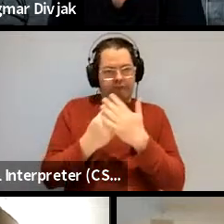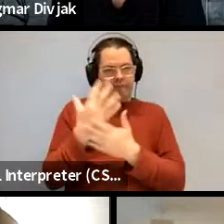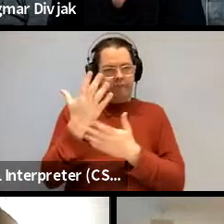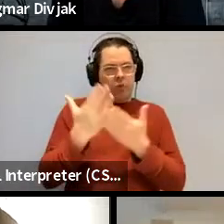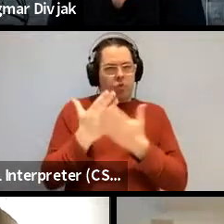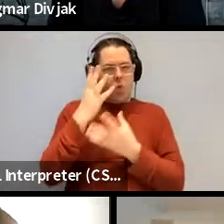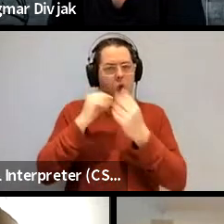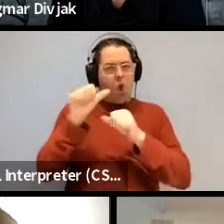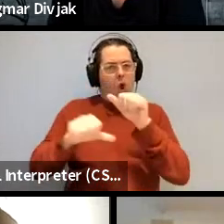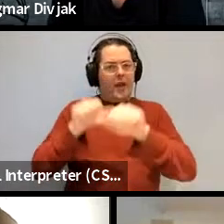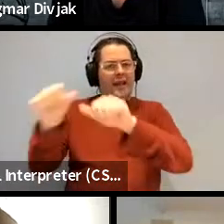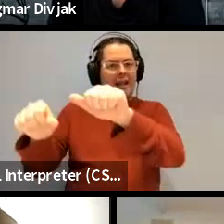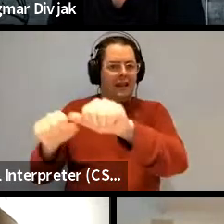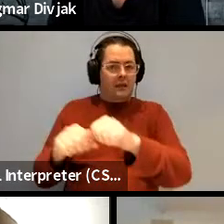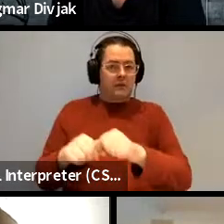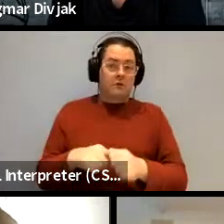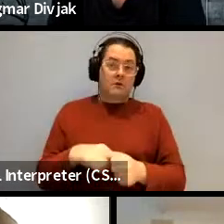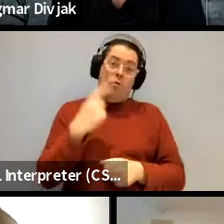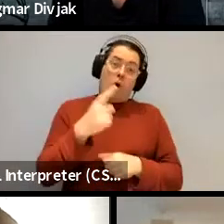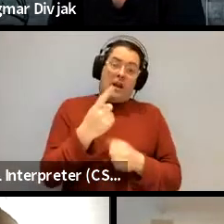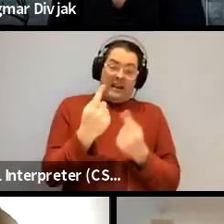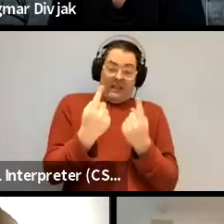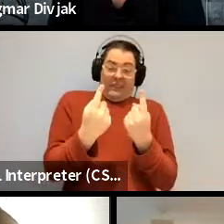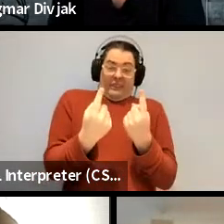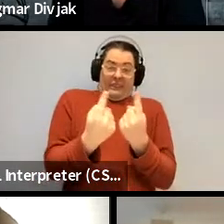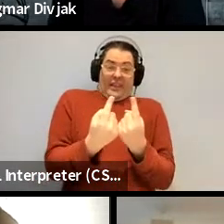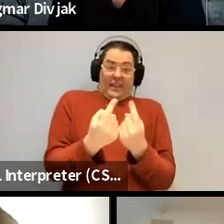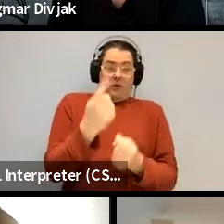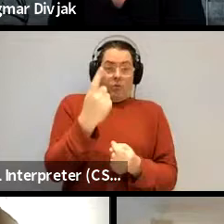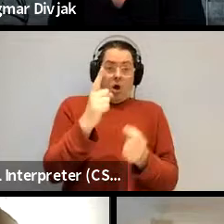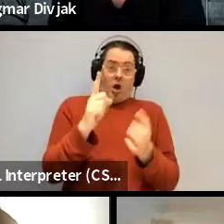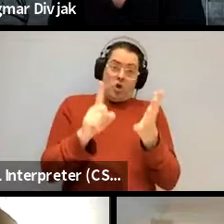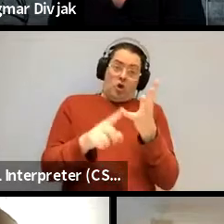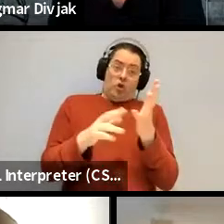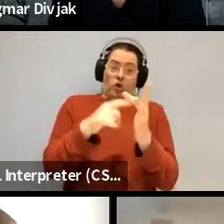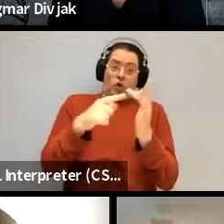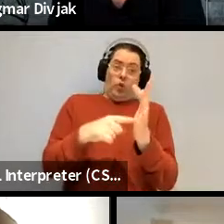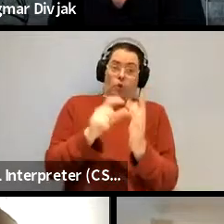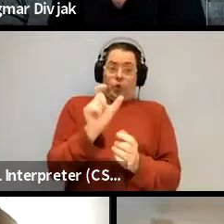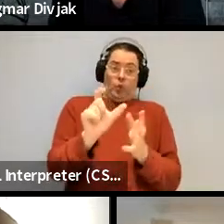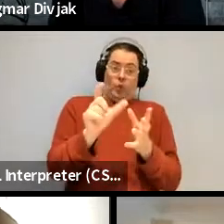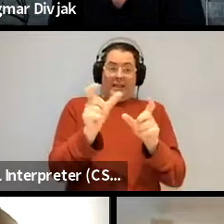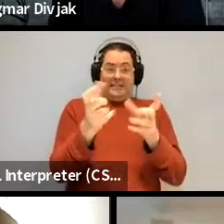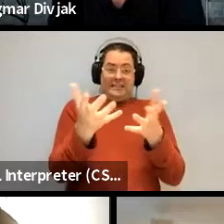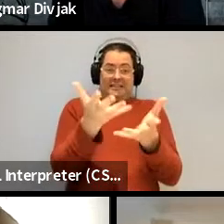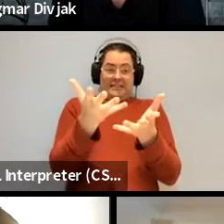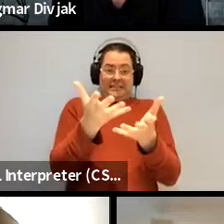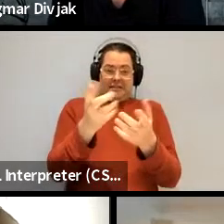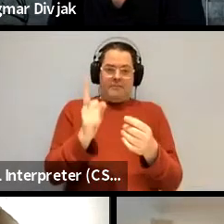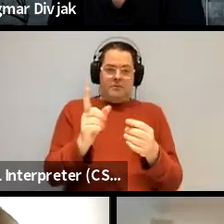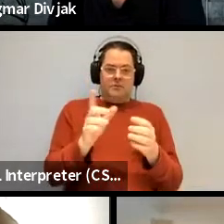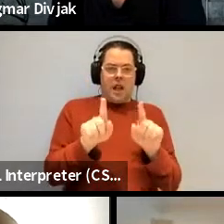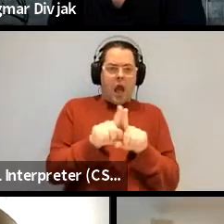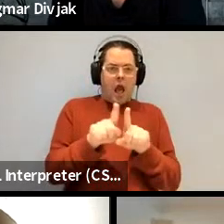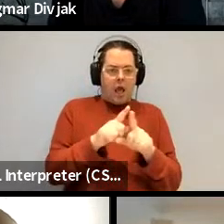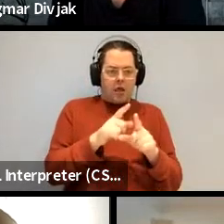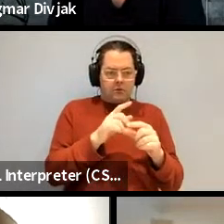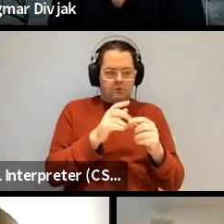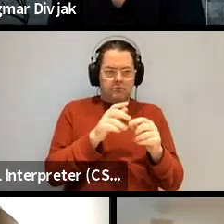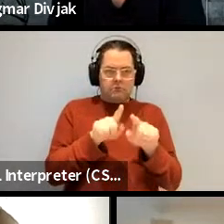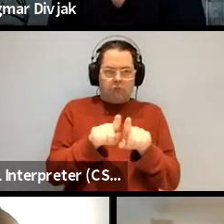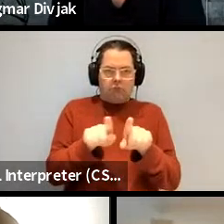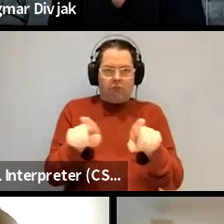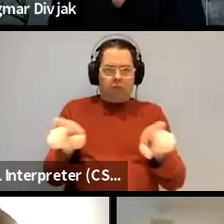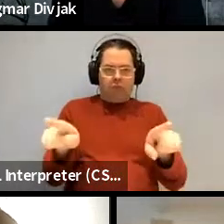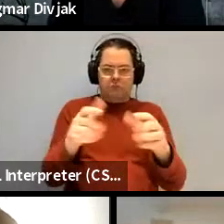defined as a unit or as a thing but it kind of lives between those discrimination weights